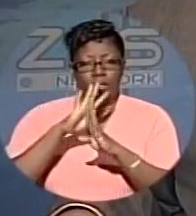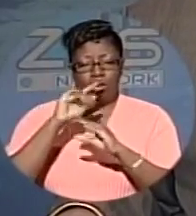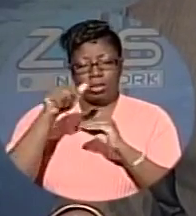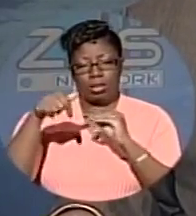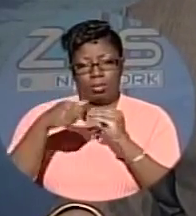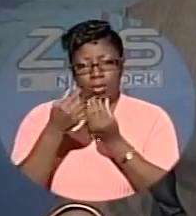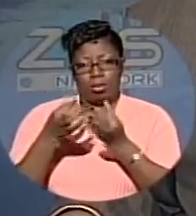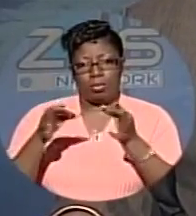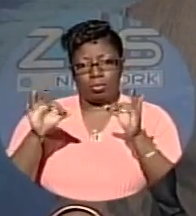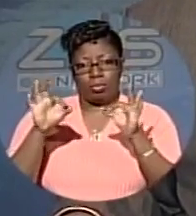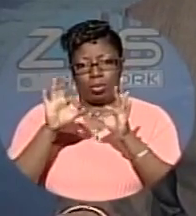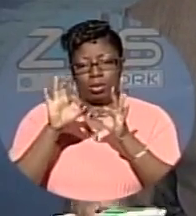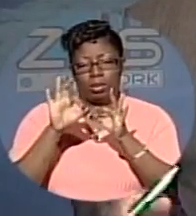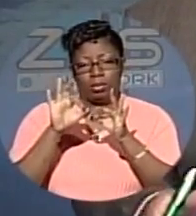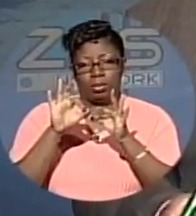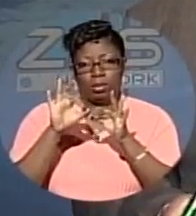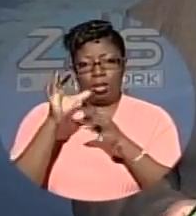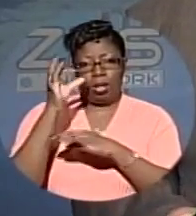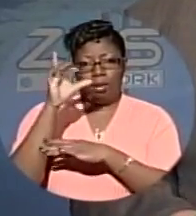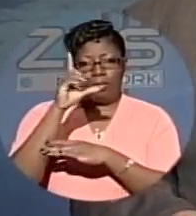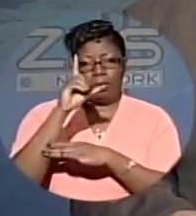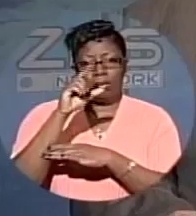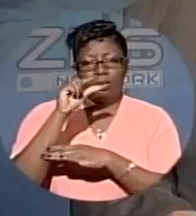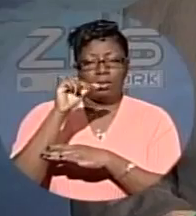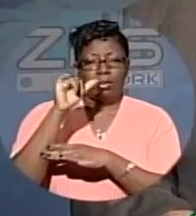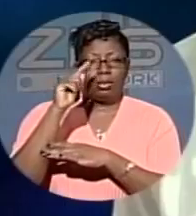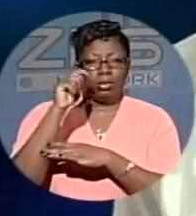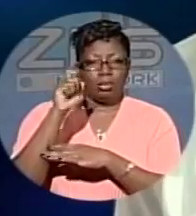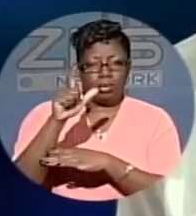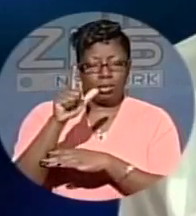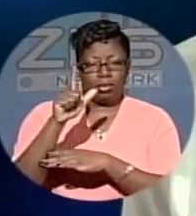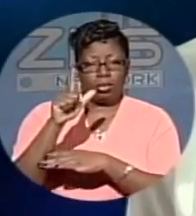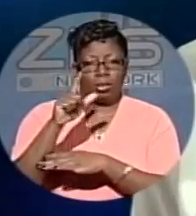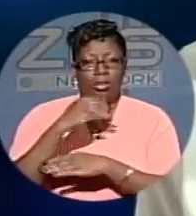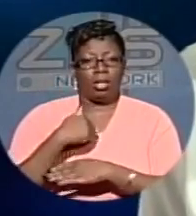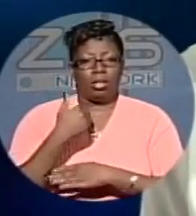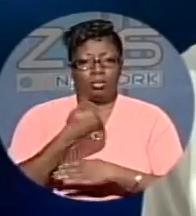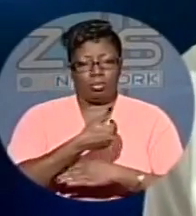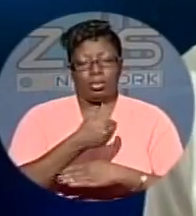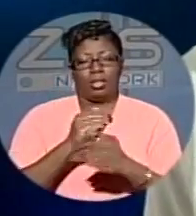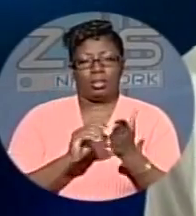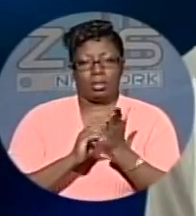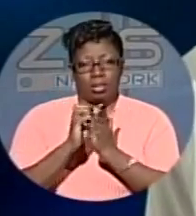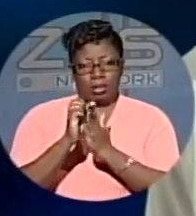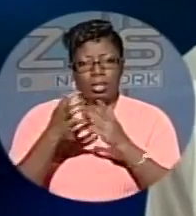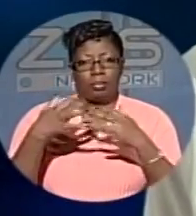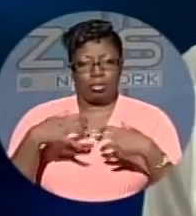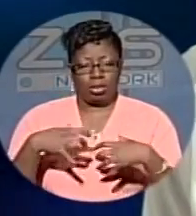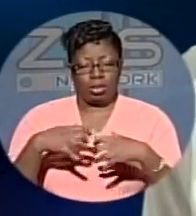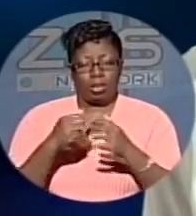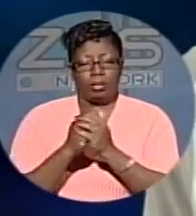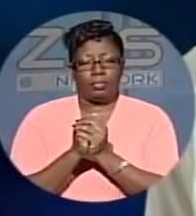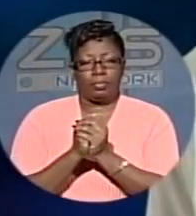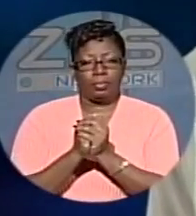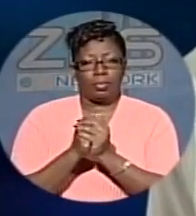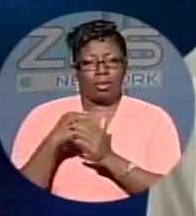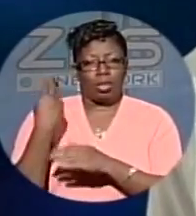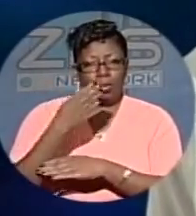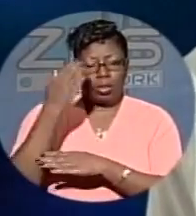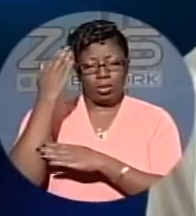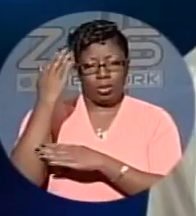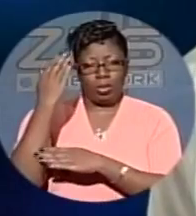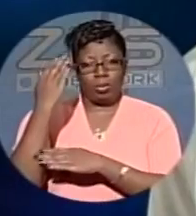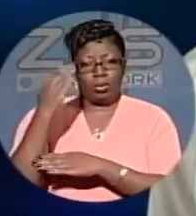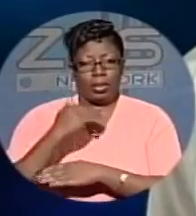significance of a digital mammogram. As we know, breast cancer is one of the cancers that strike a lot of women in the